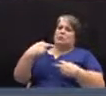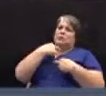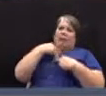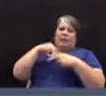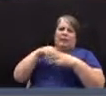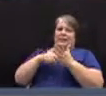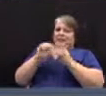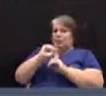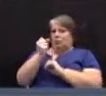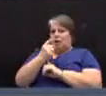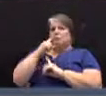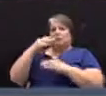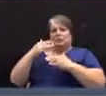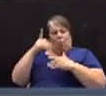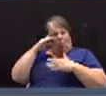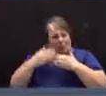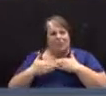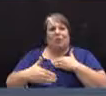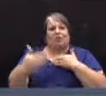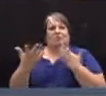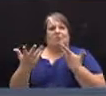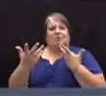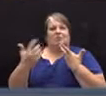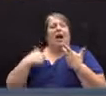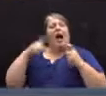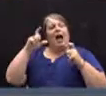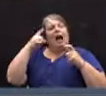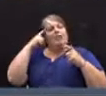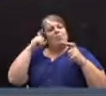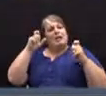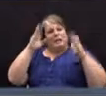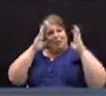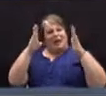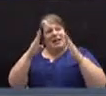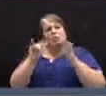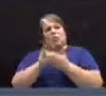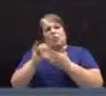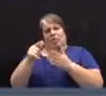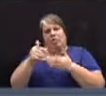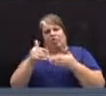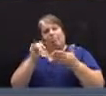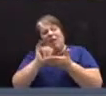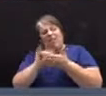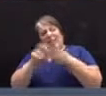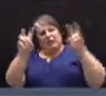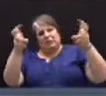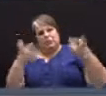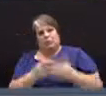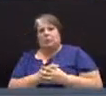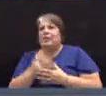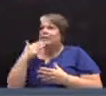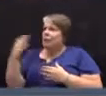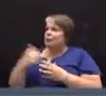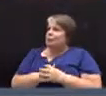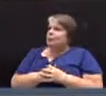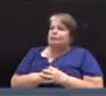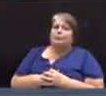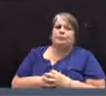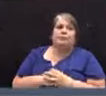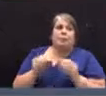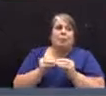and ongoing. I think we need to pay attention to that moving forward. Thank you. Thank you, Mr. Moteri. Further discussion?